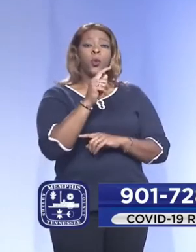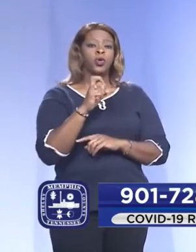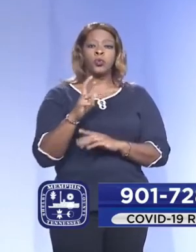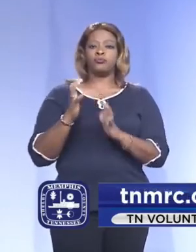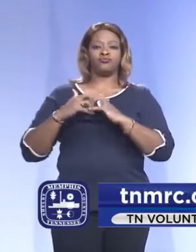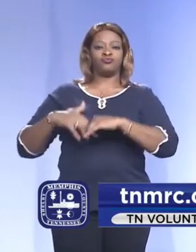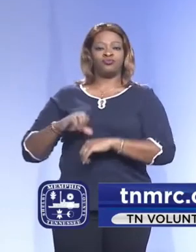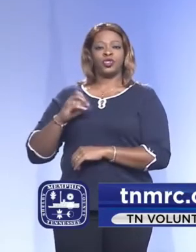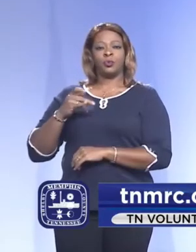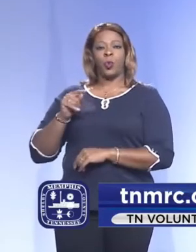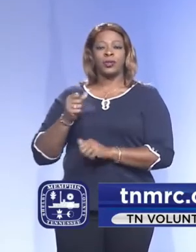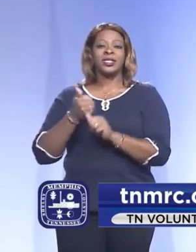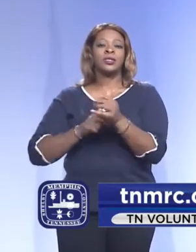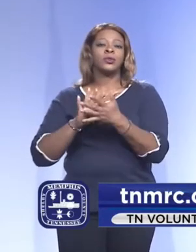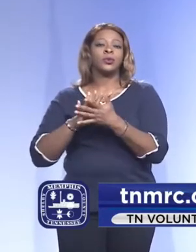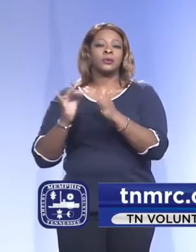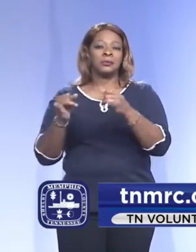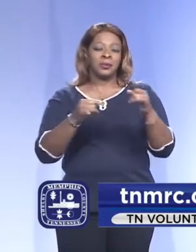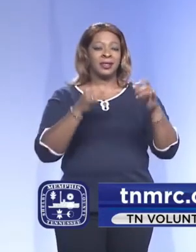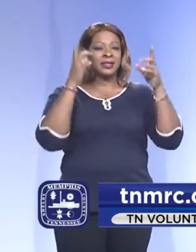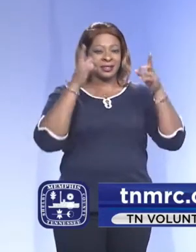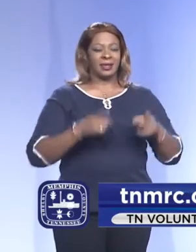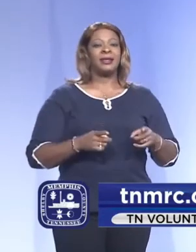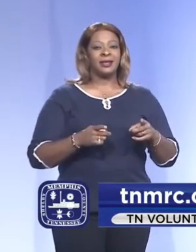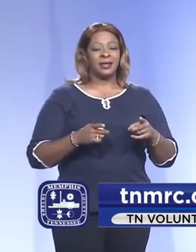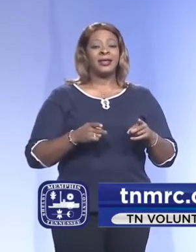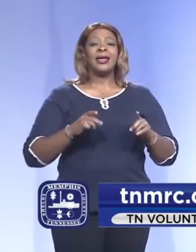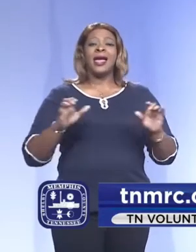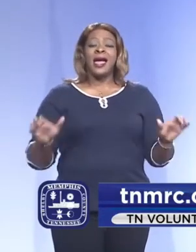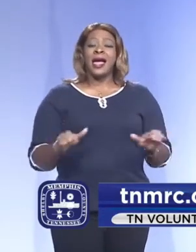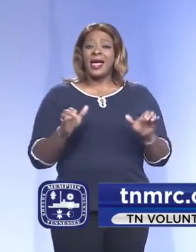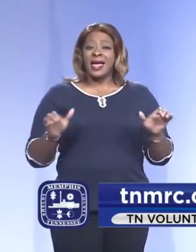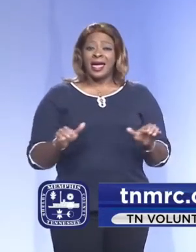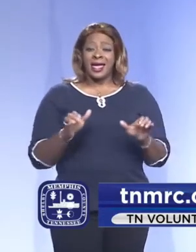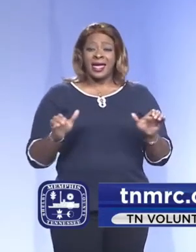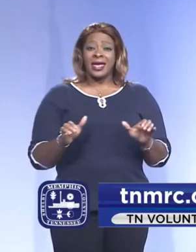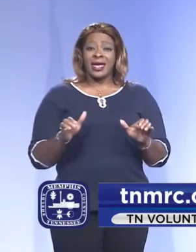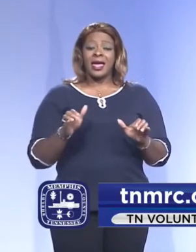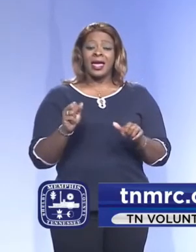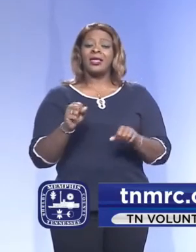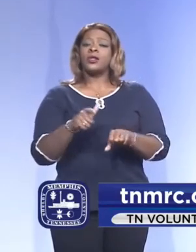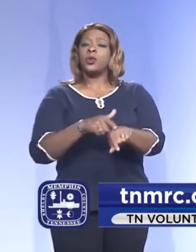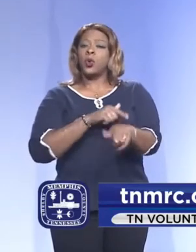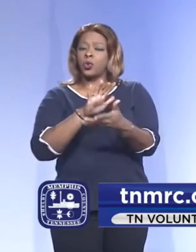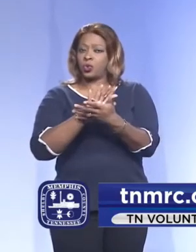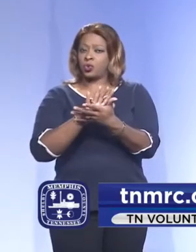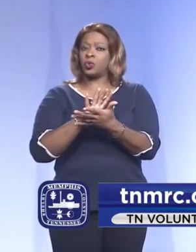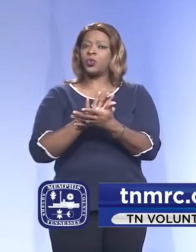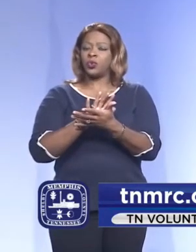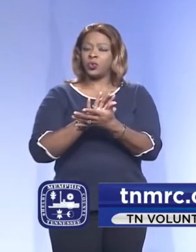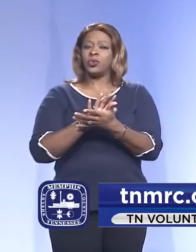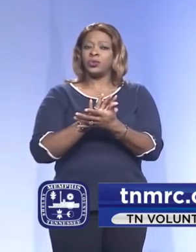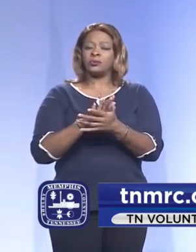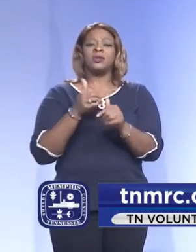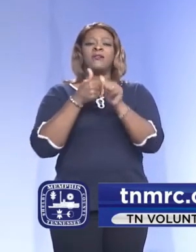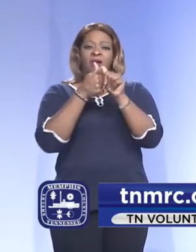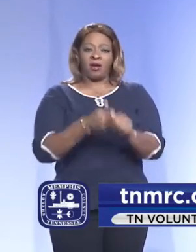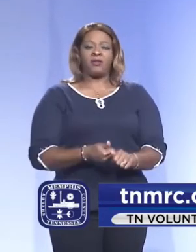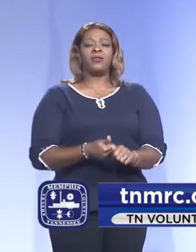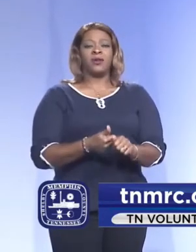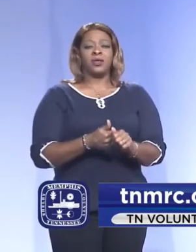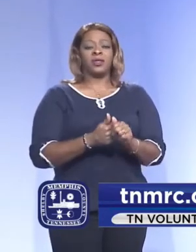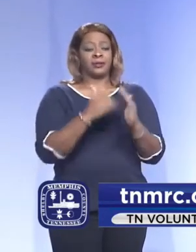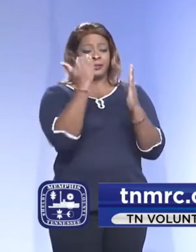activities. As long as these schools abide by the